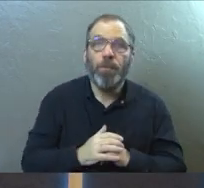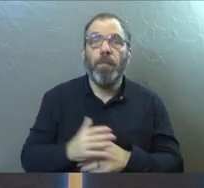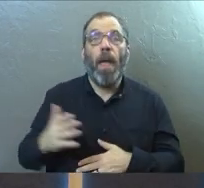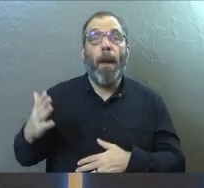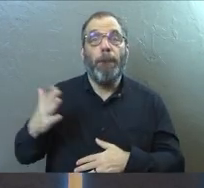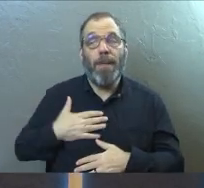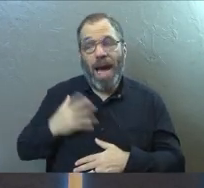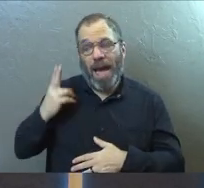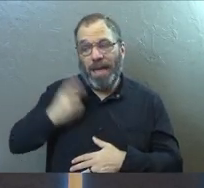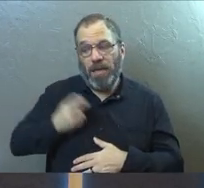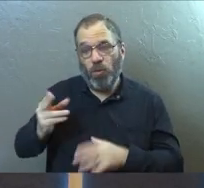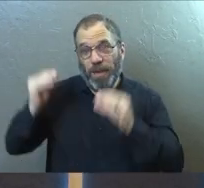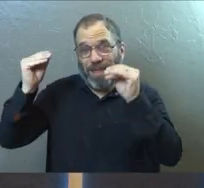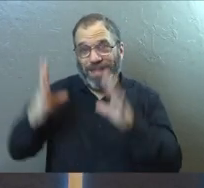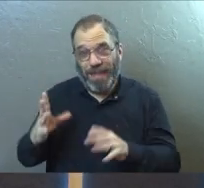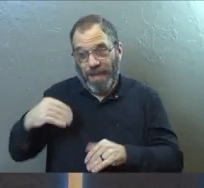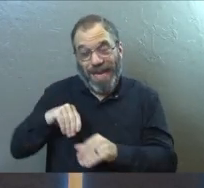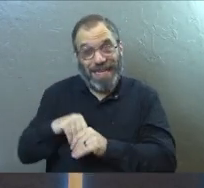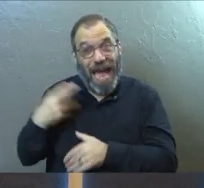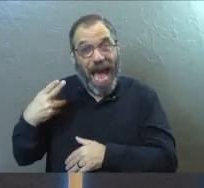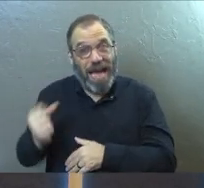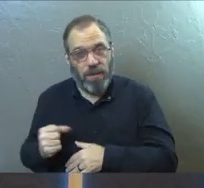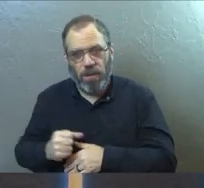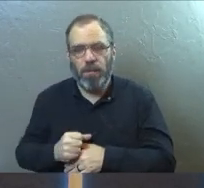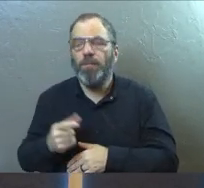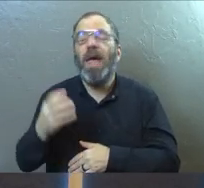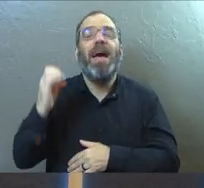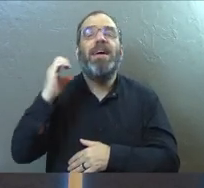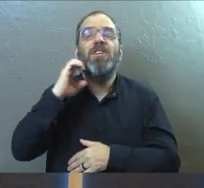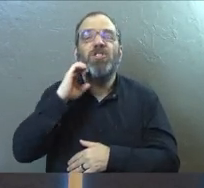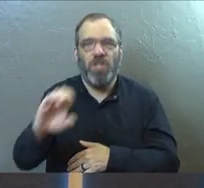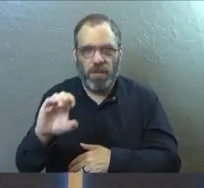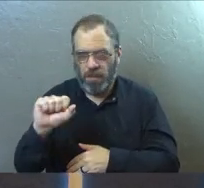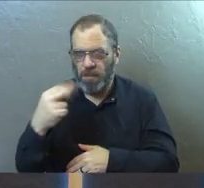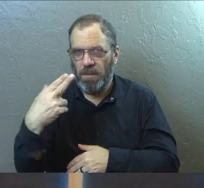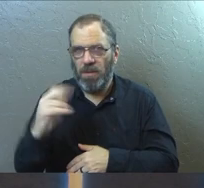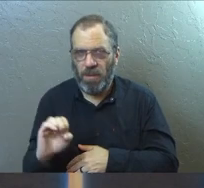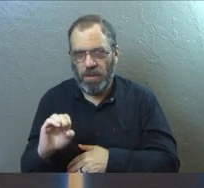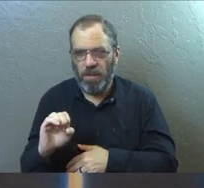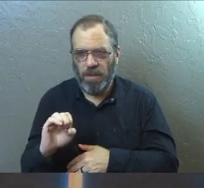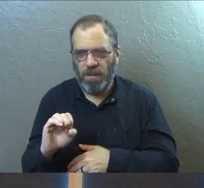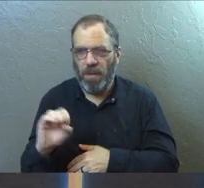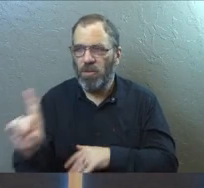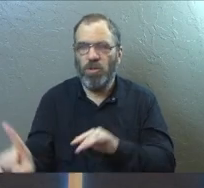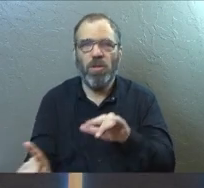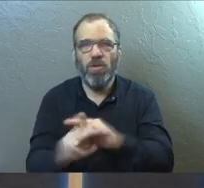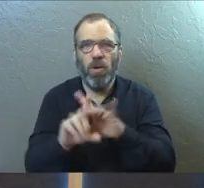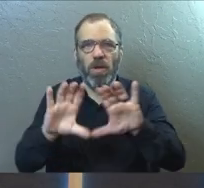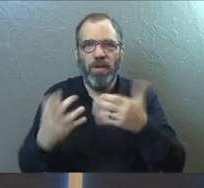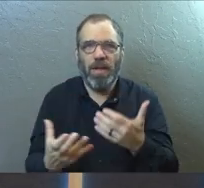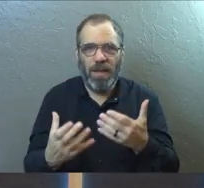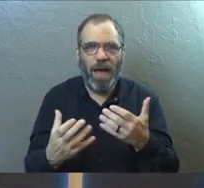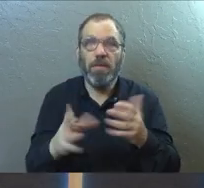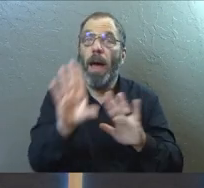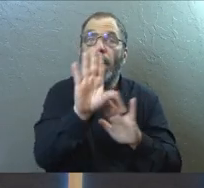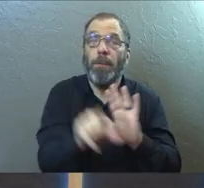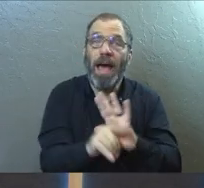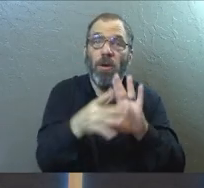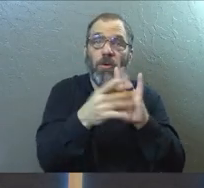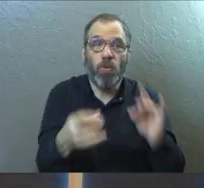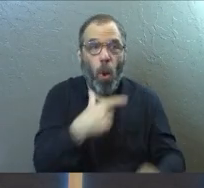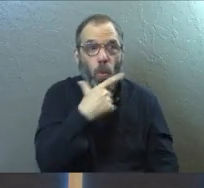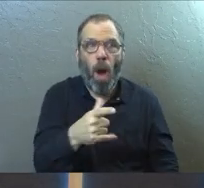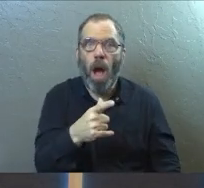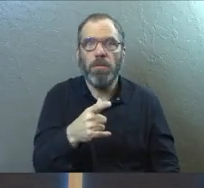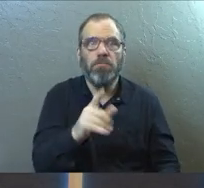my wonderful history teacher, when I'm in high school, she comes to class, gives us the background, makes